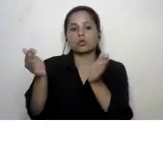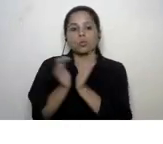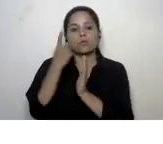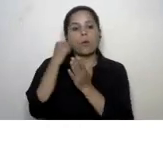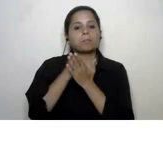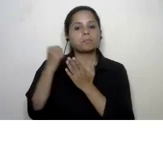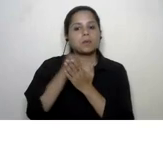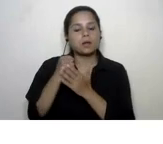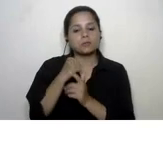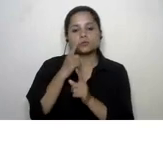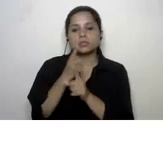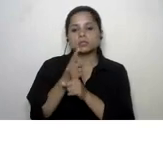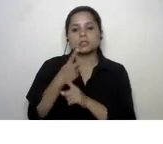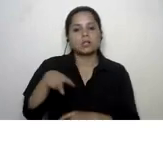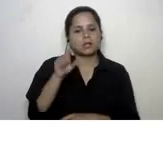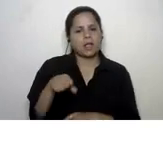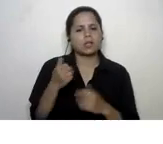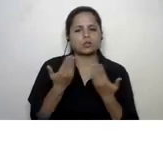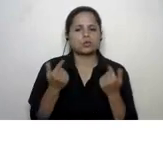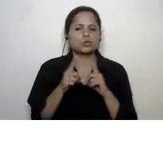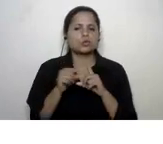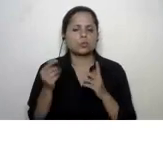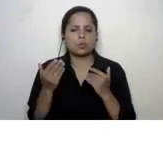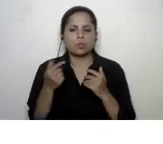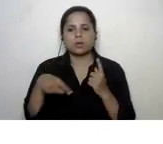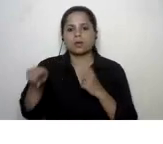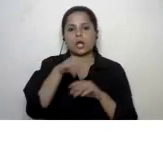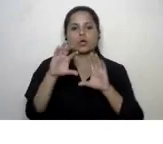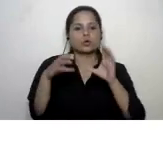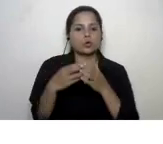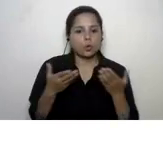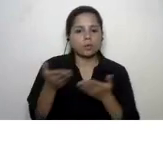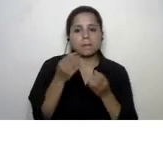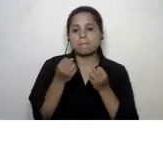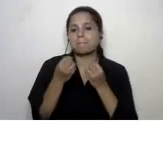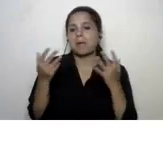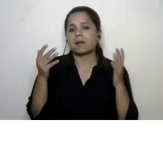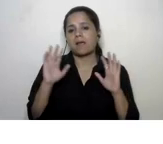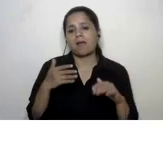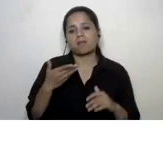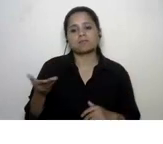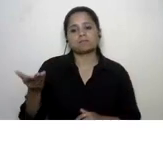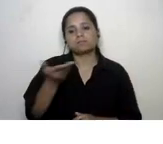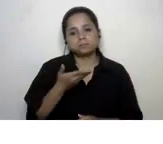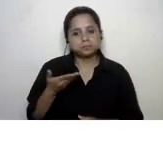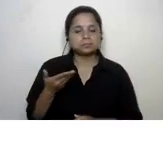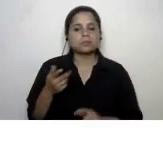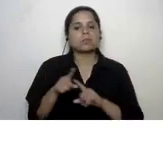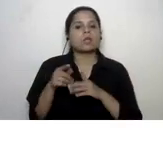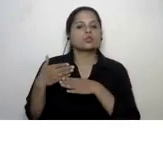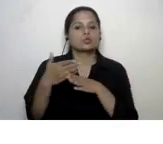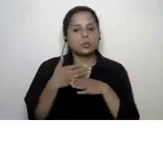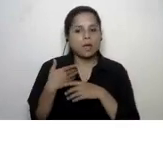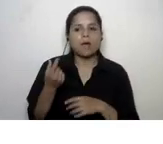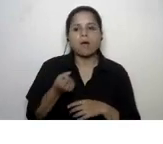practice as teachers we can definitely do this we within this group itself there are so many of us and uh you know sharing our